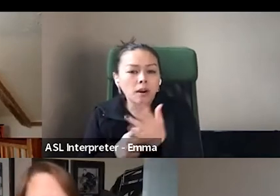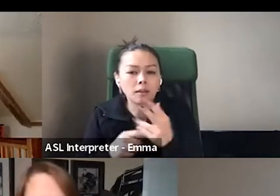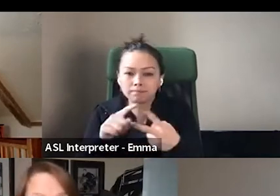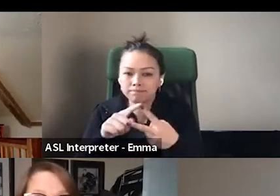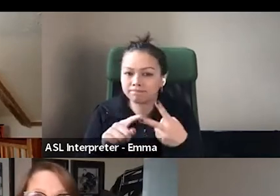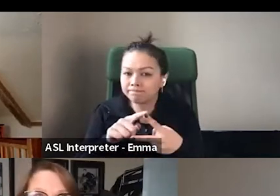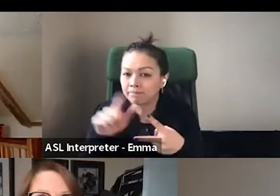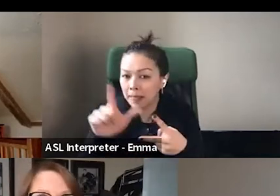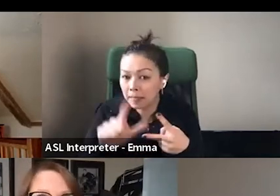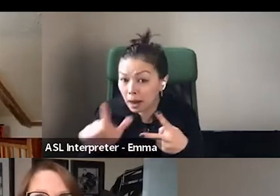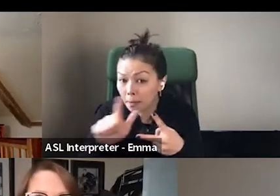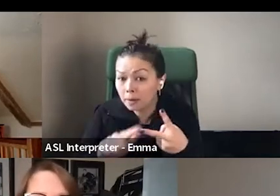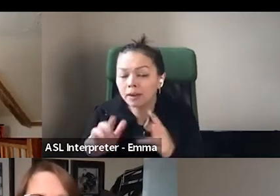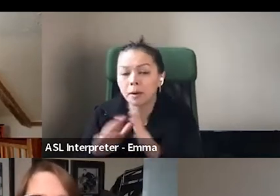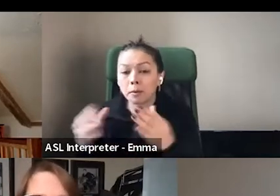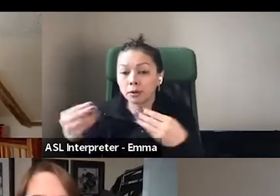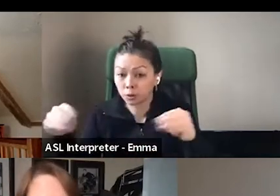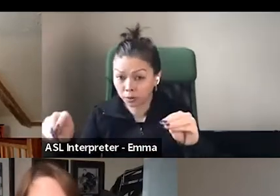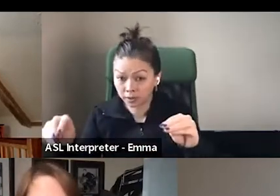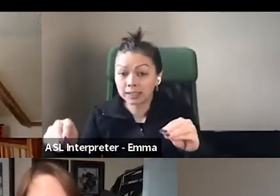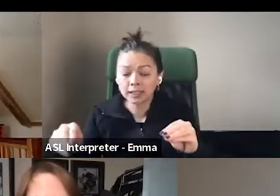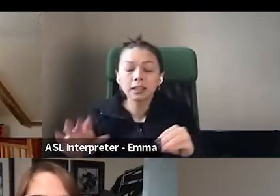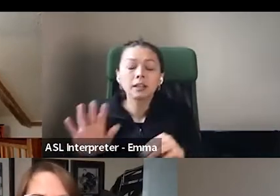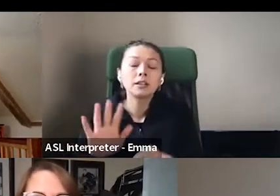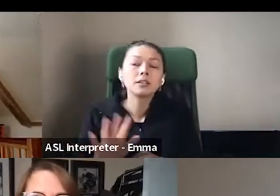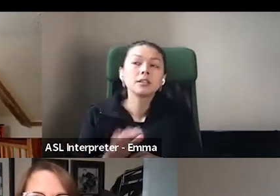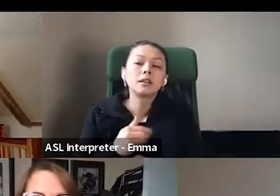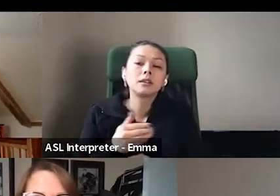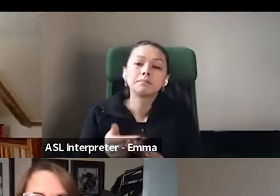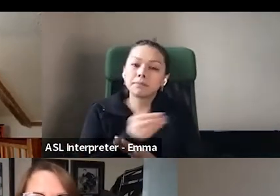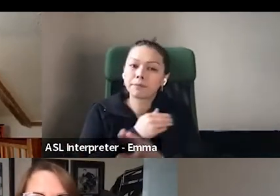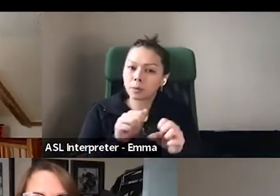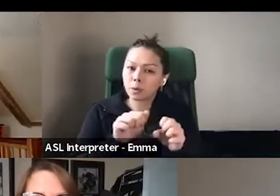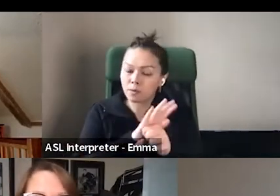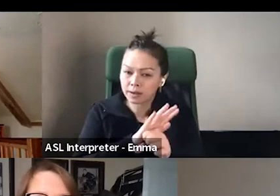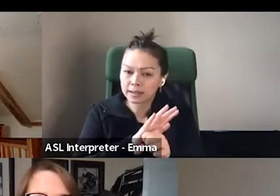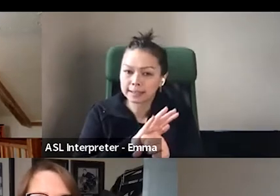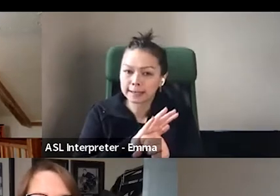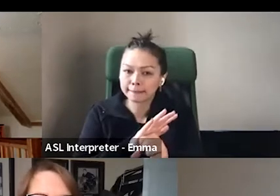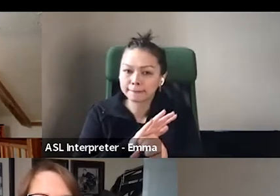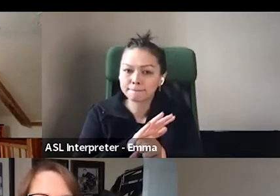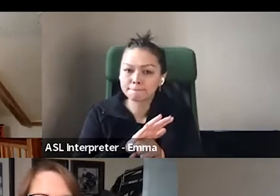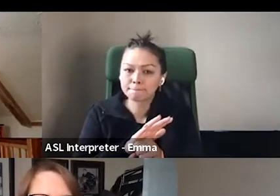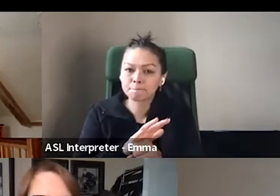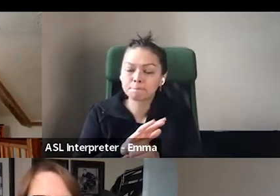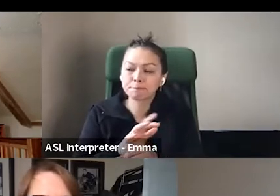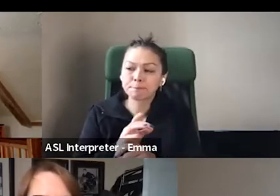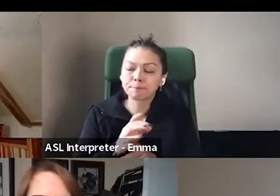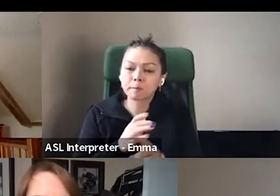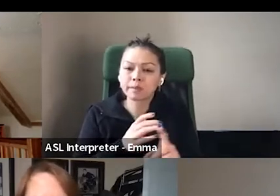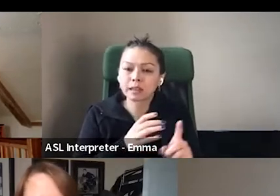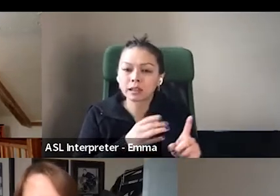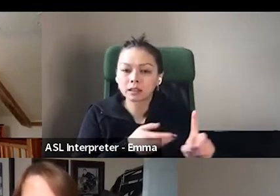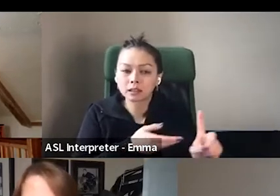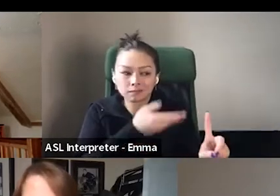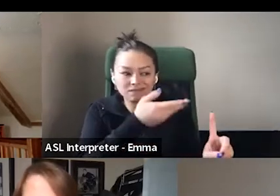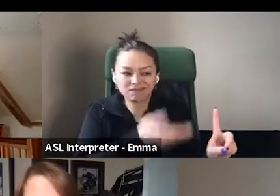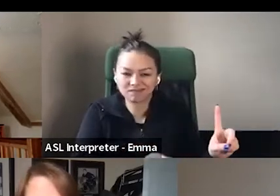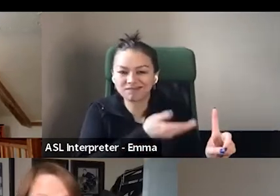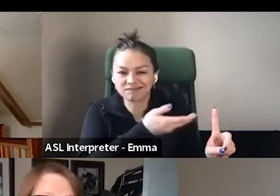well before the pandemic, he thought, you know, we should open a bookstore in